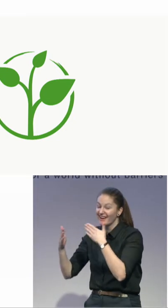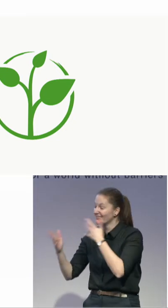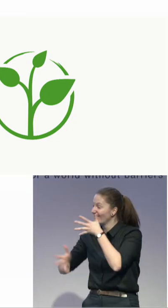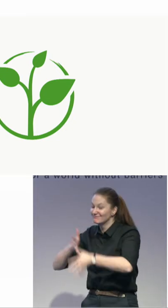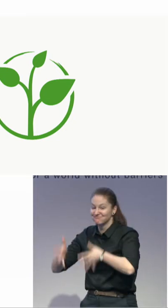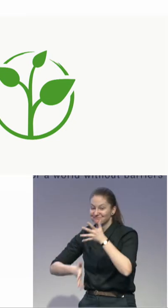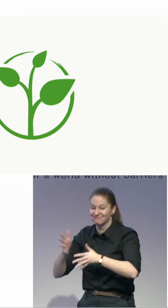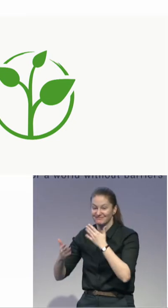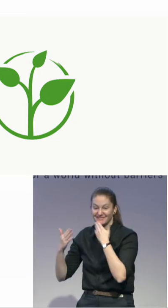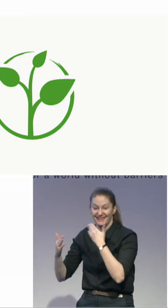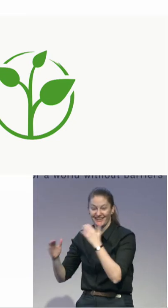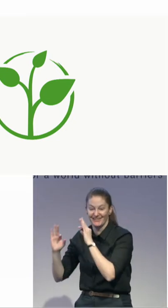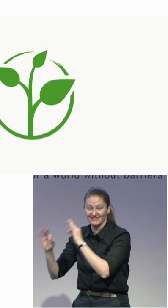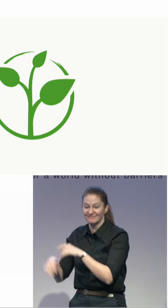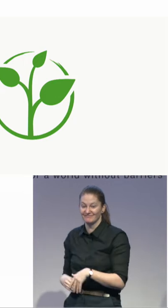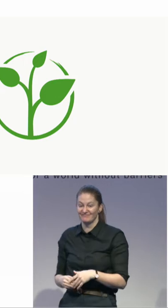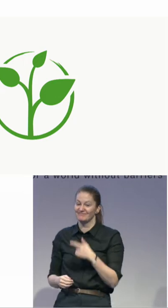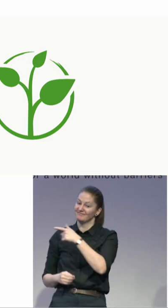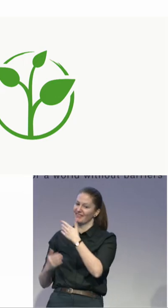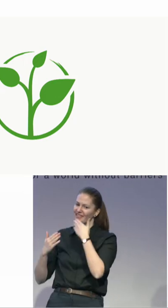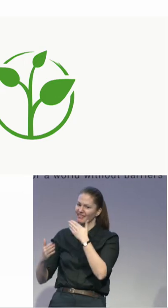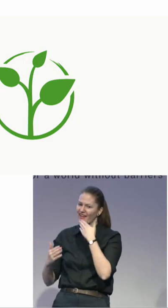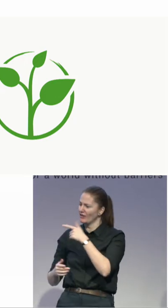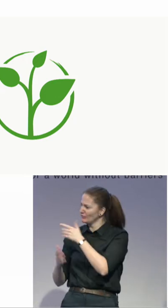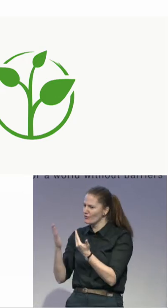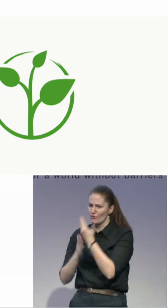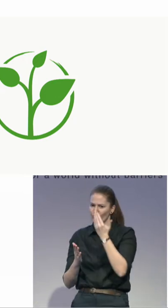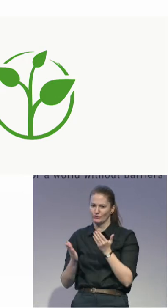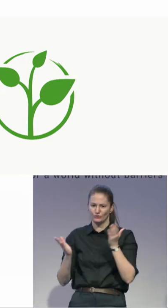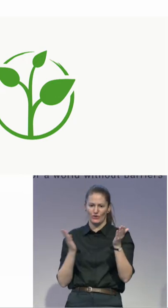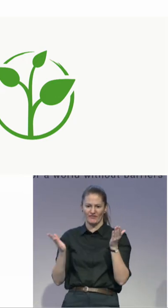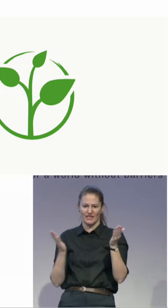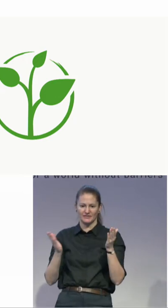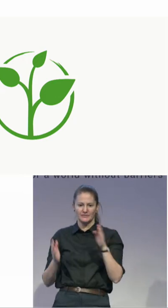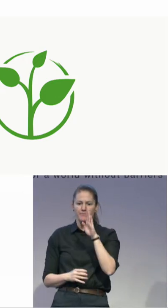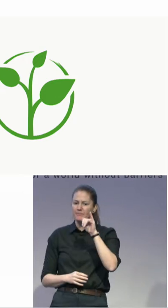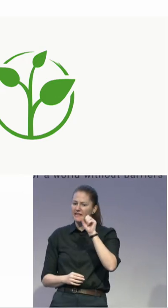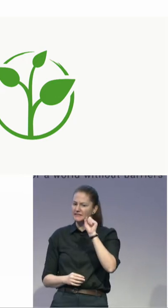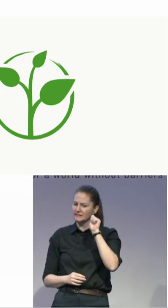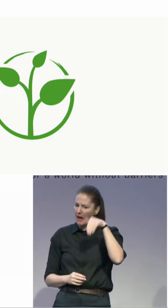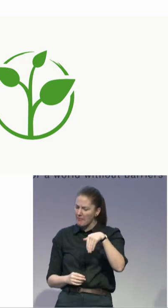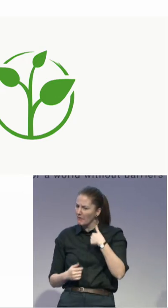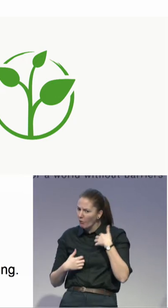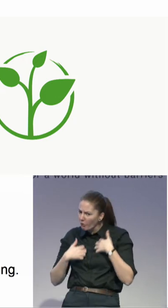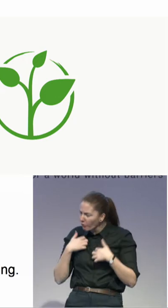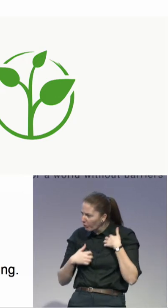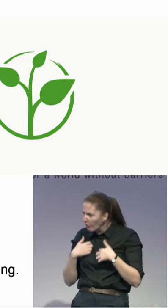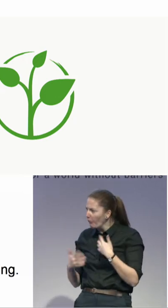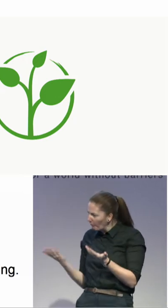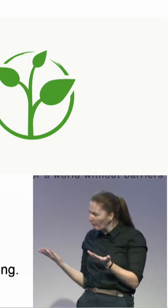which sounds very, very interesting. So, Petra, are you ready to give us your first summary? Yes, please.